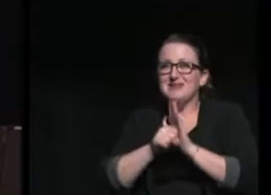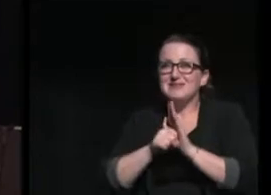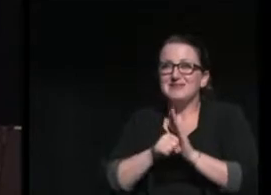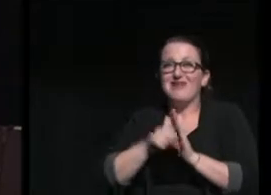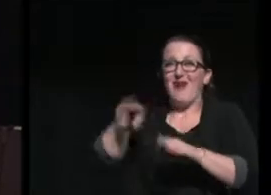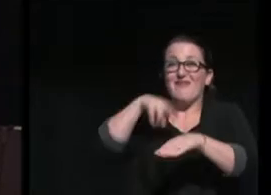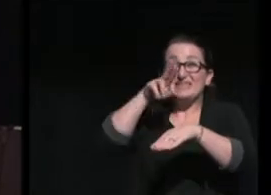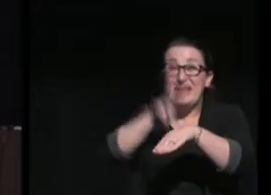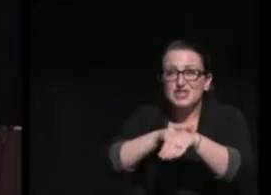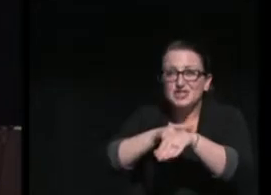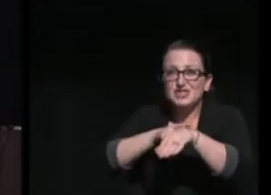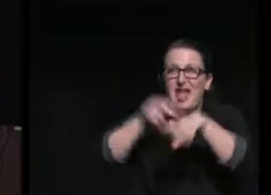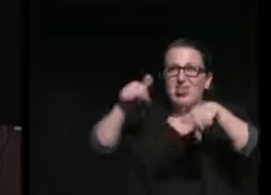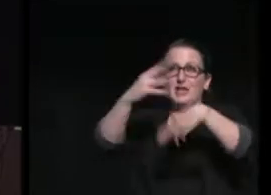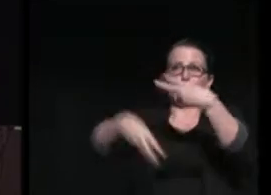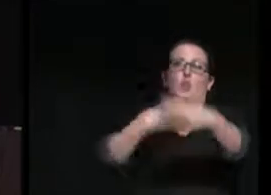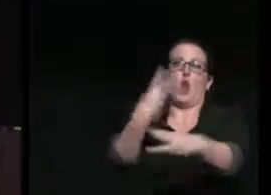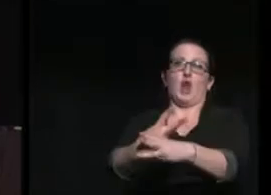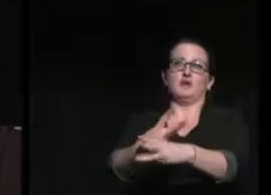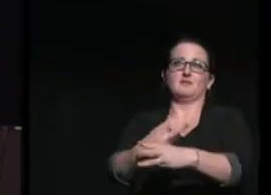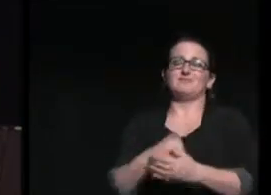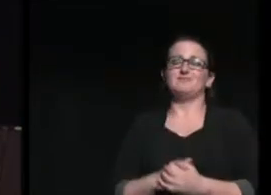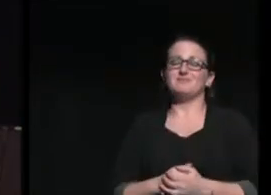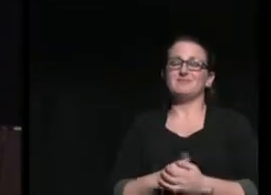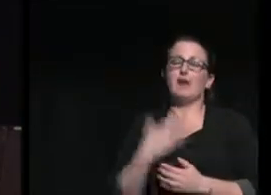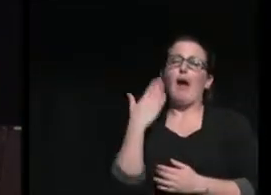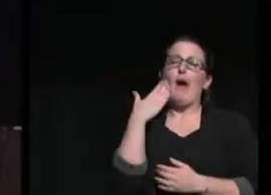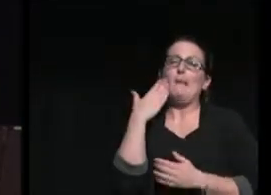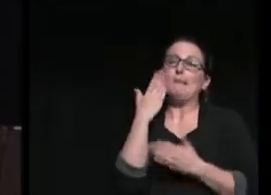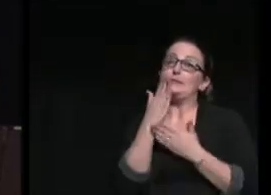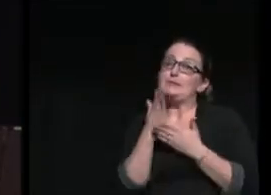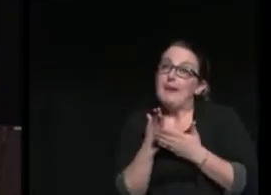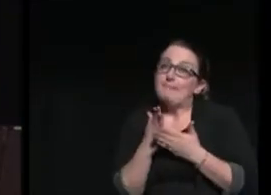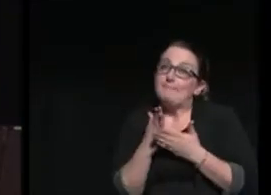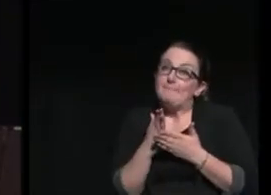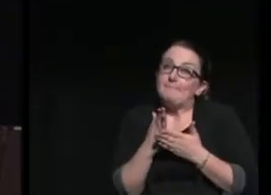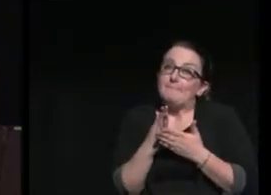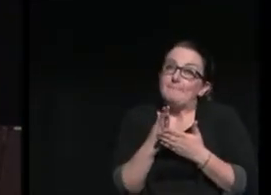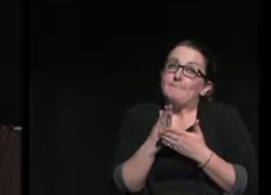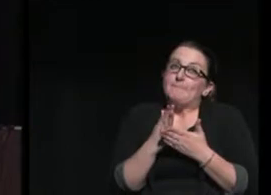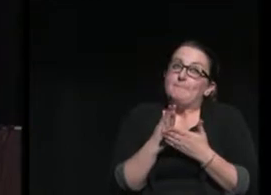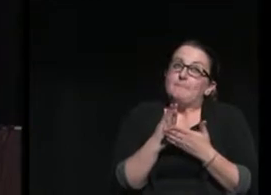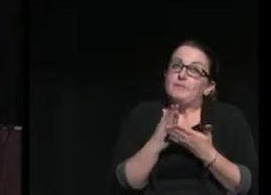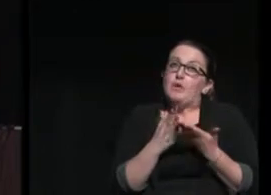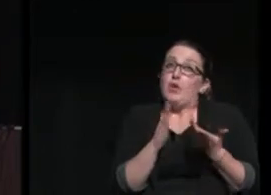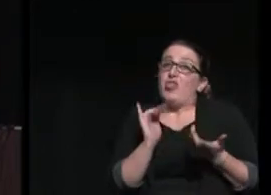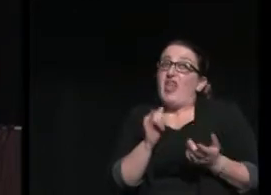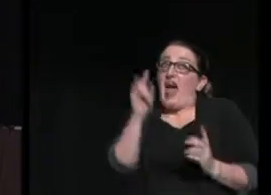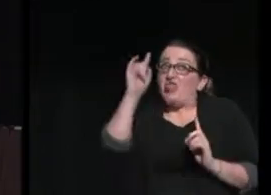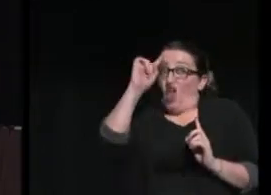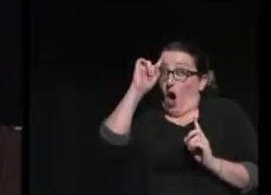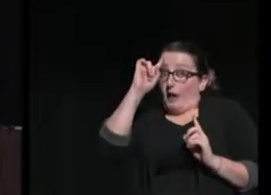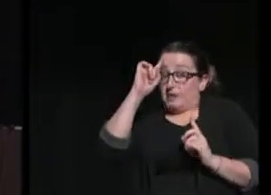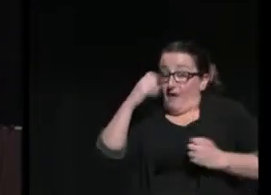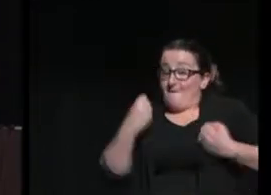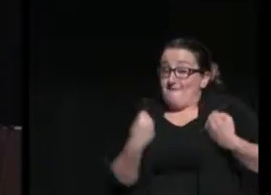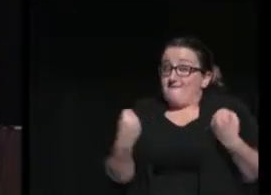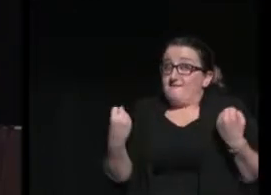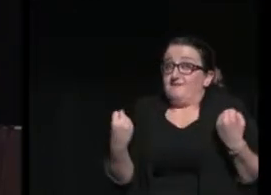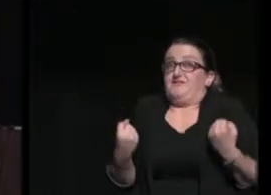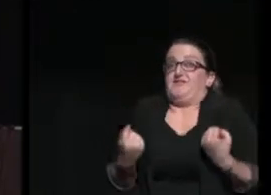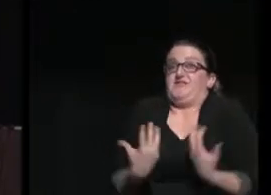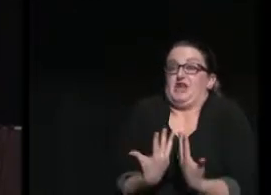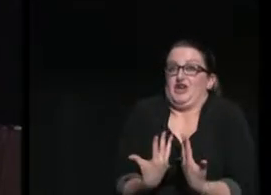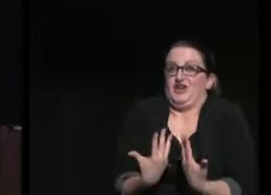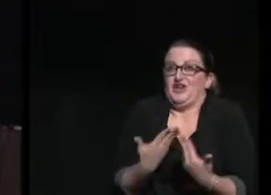and in our world. Now, I know there are some for whom that thought fills them with sheer terror. After all,